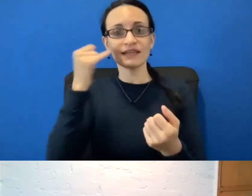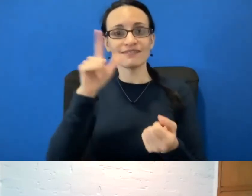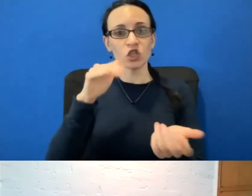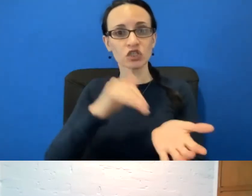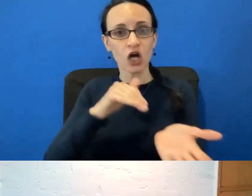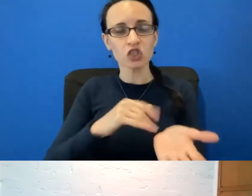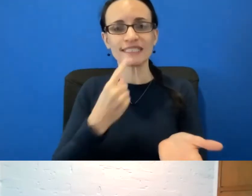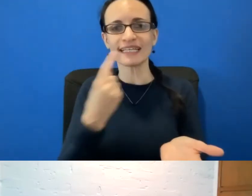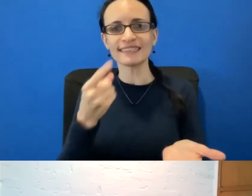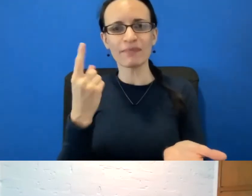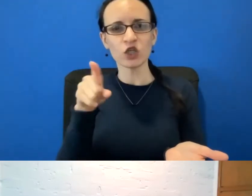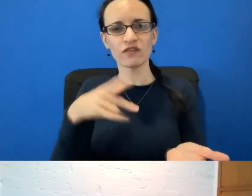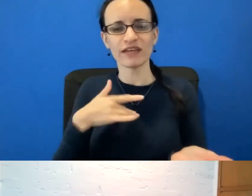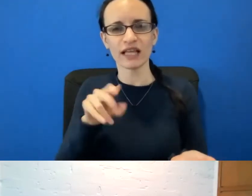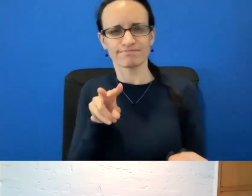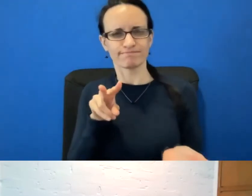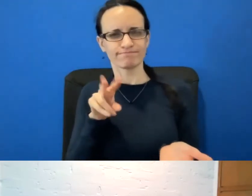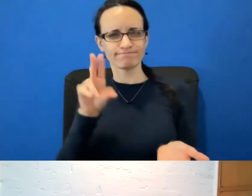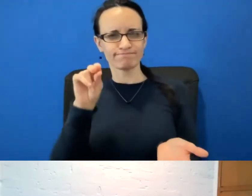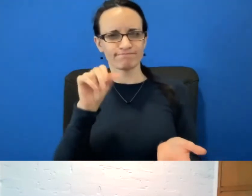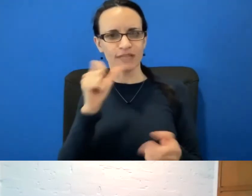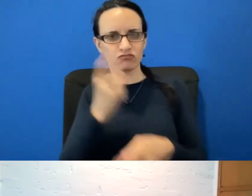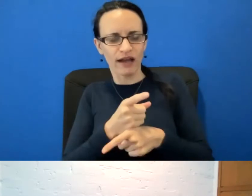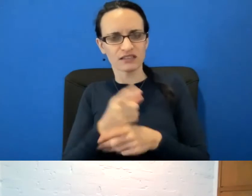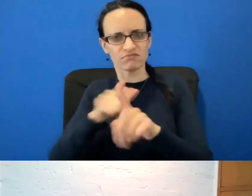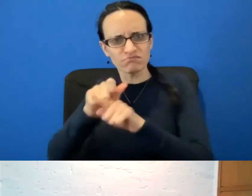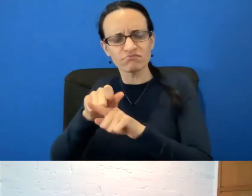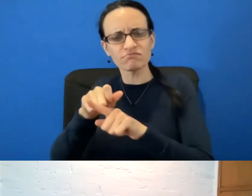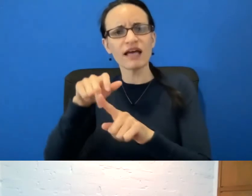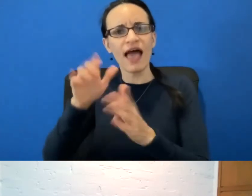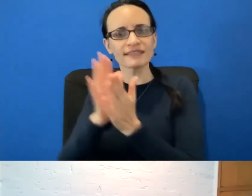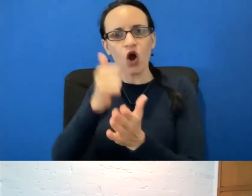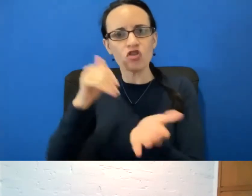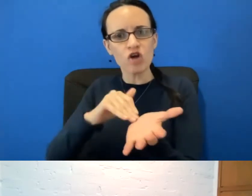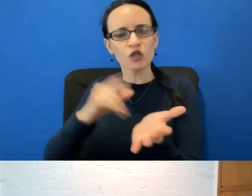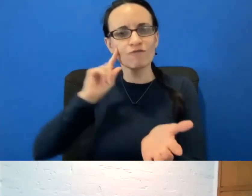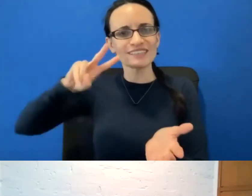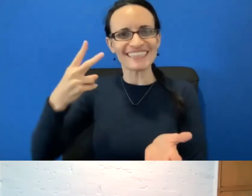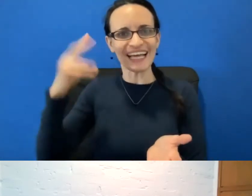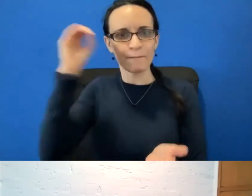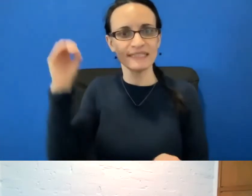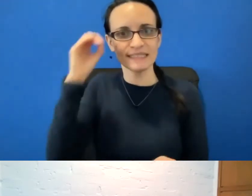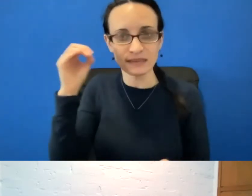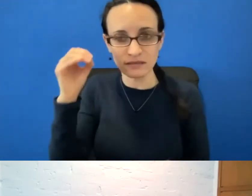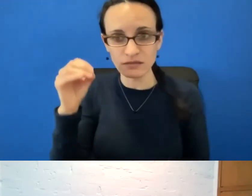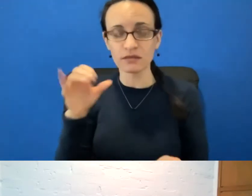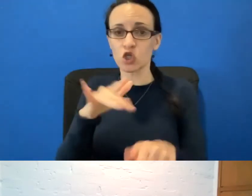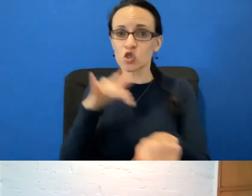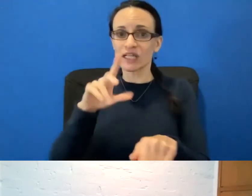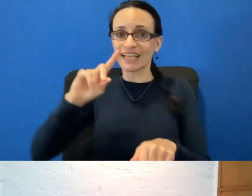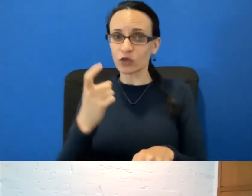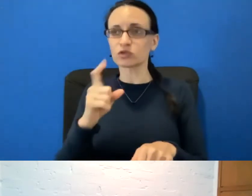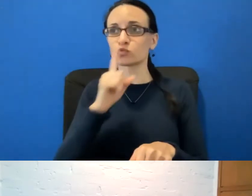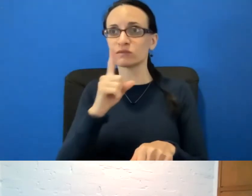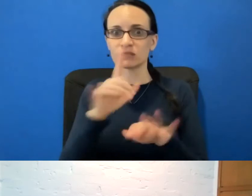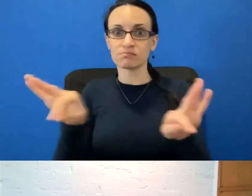sound right, find a second opinion. It's just so important. Those early diagnoses can really make a difference. Dr. Nathan, I want to